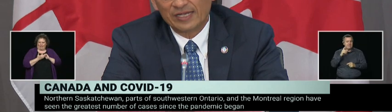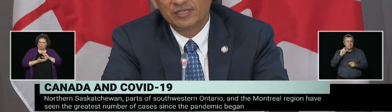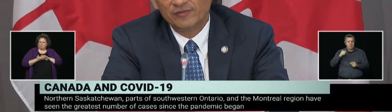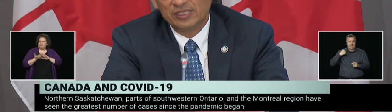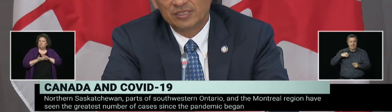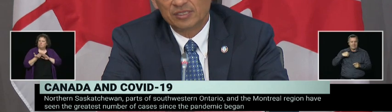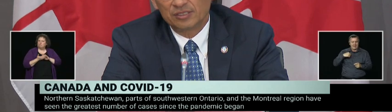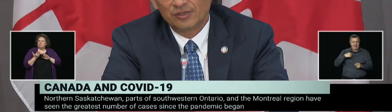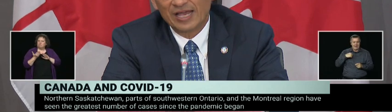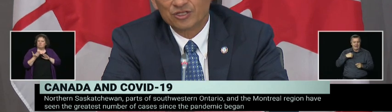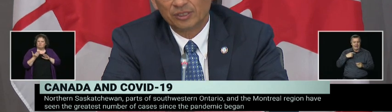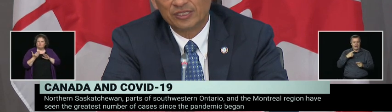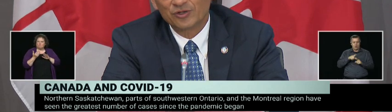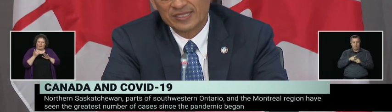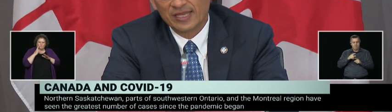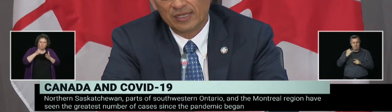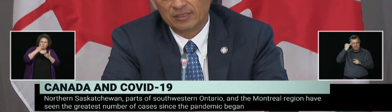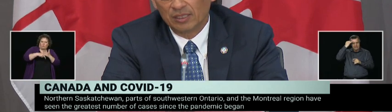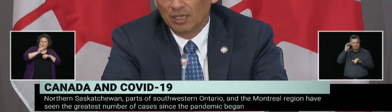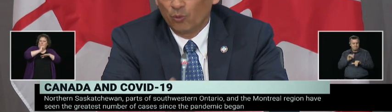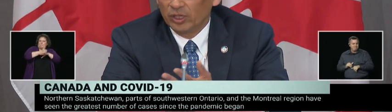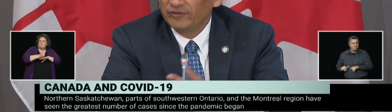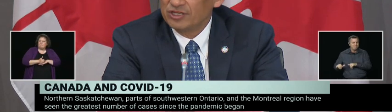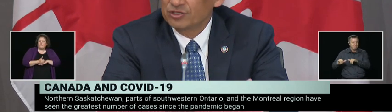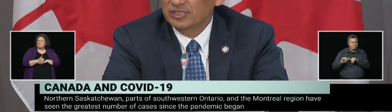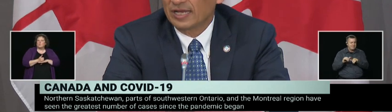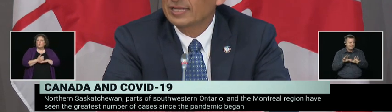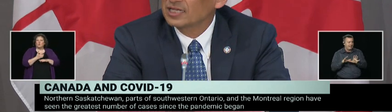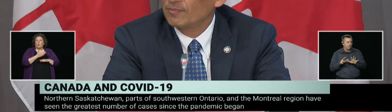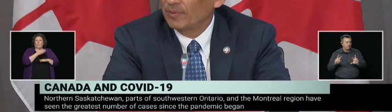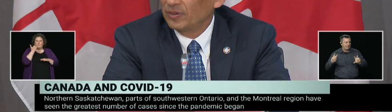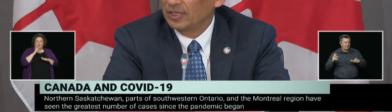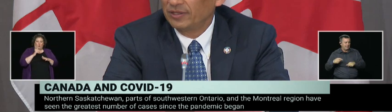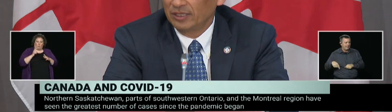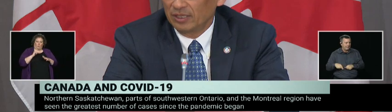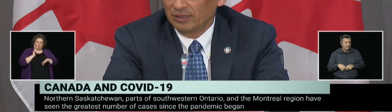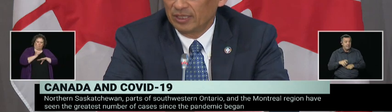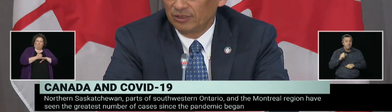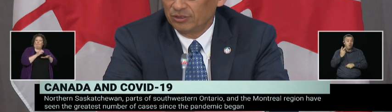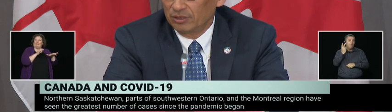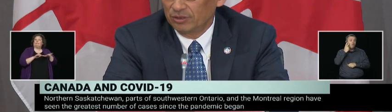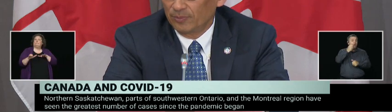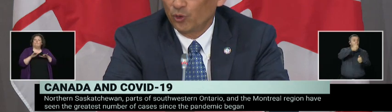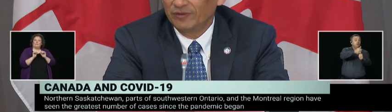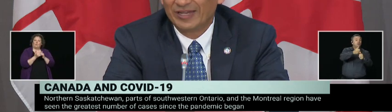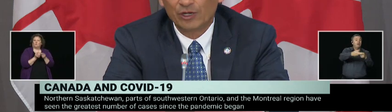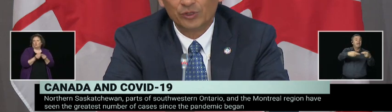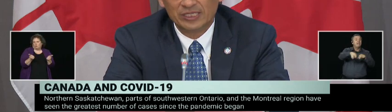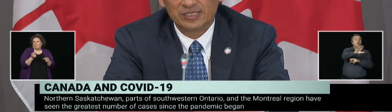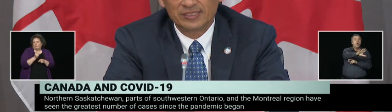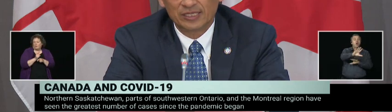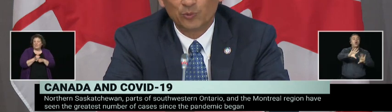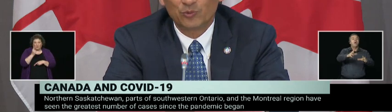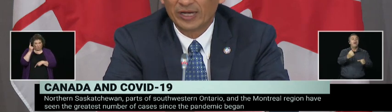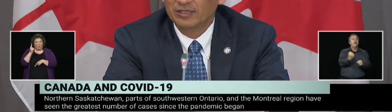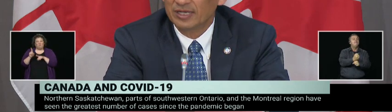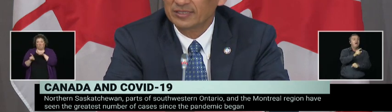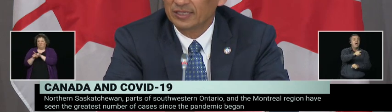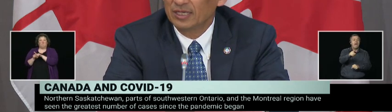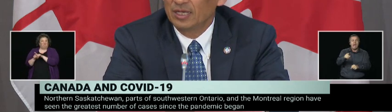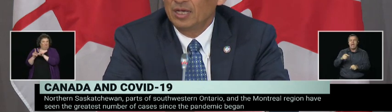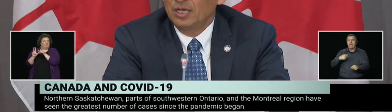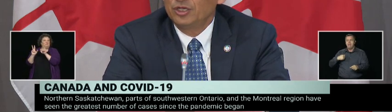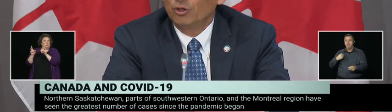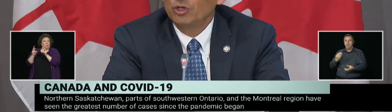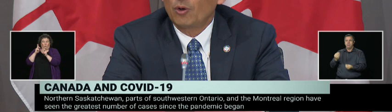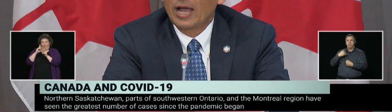look at activities to actually address that. One of the issues that has come up and I think getting to the point of inequities is that we recognize